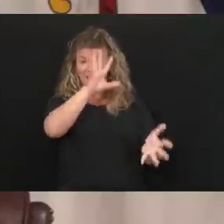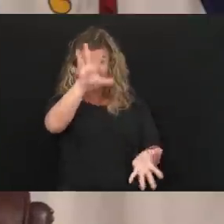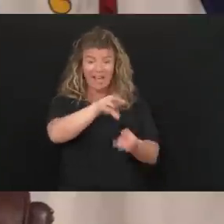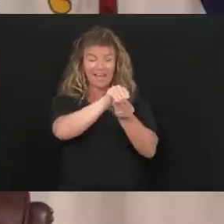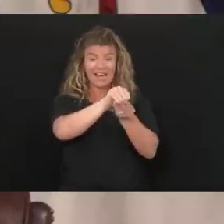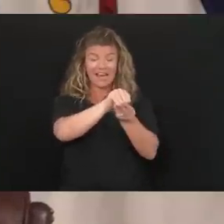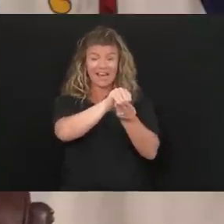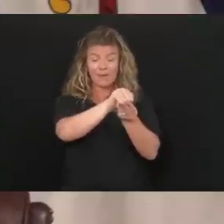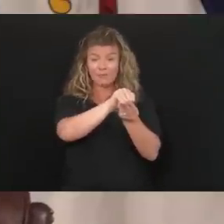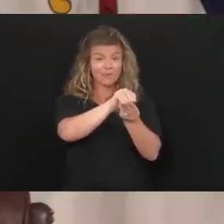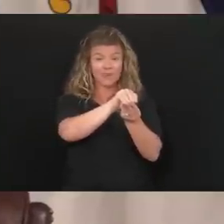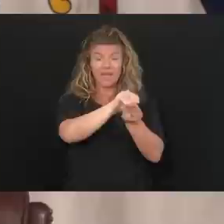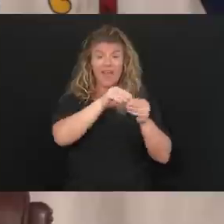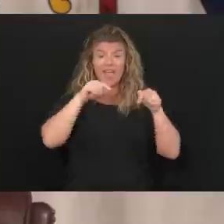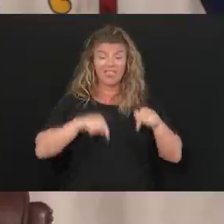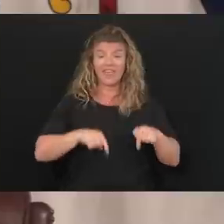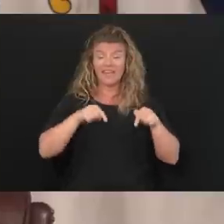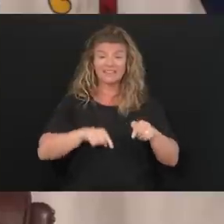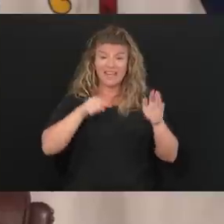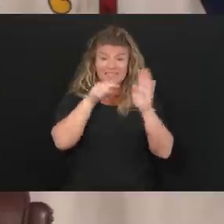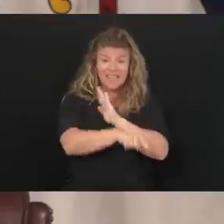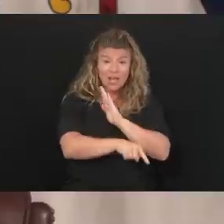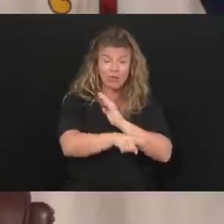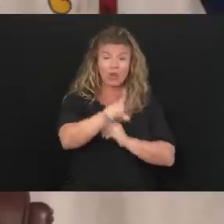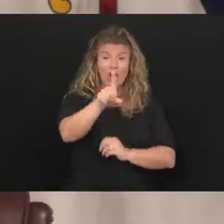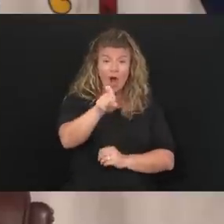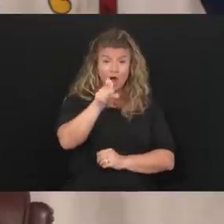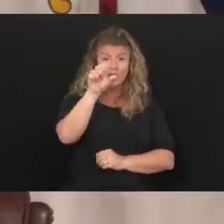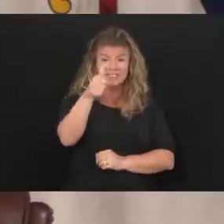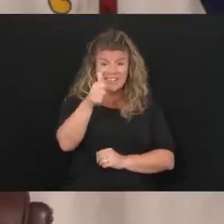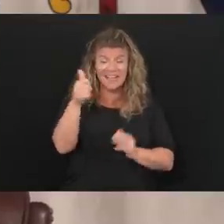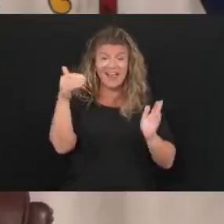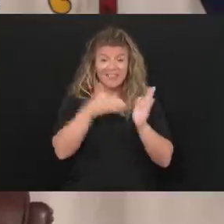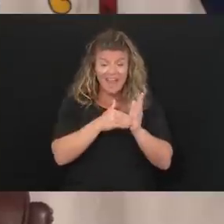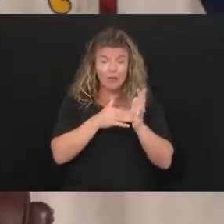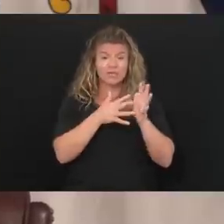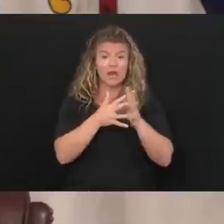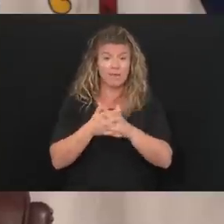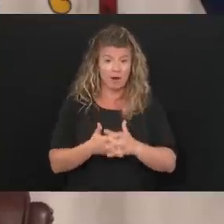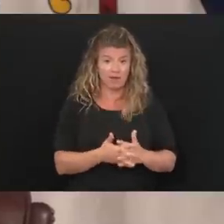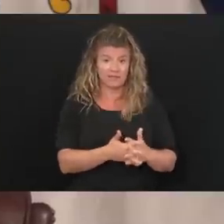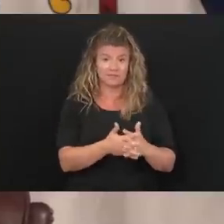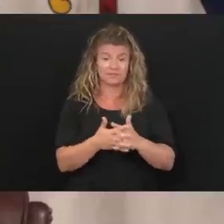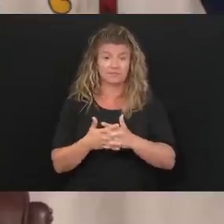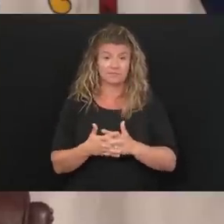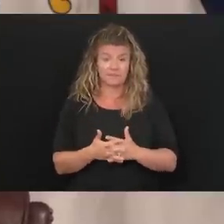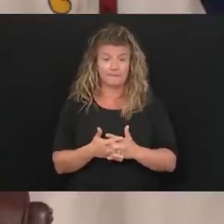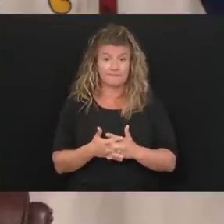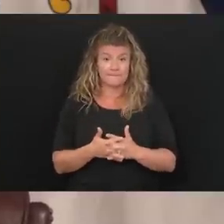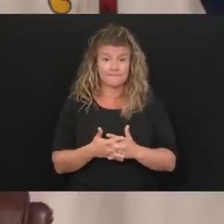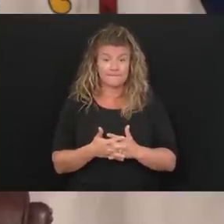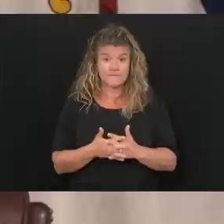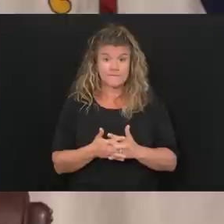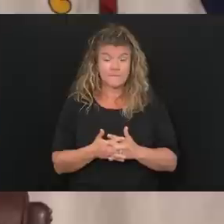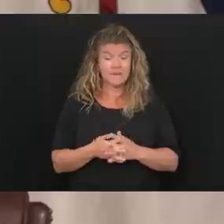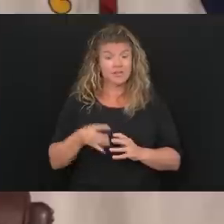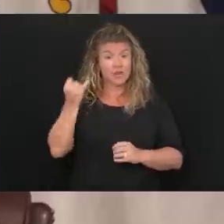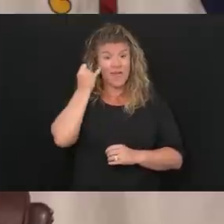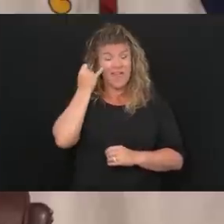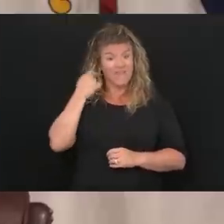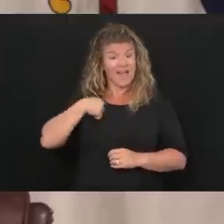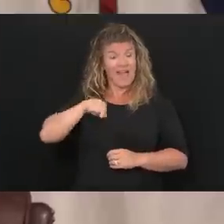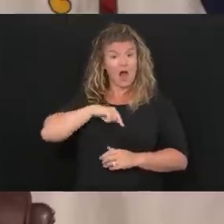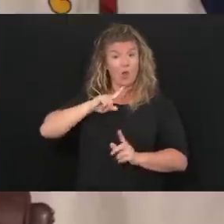This is, this has killed 110,000 Americans. And, and if we had not reacted